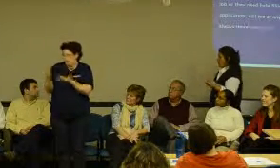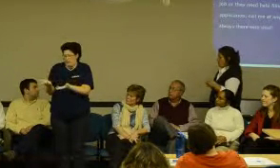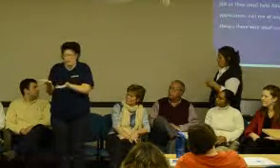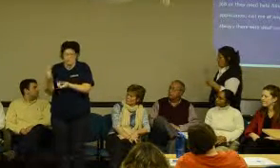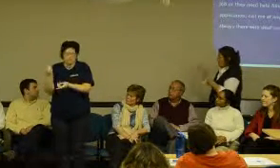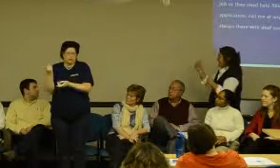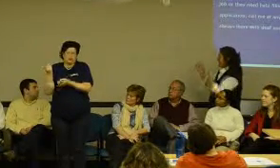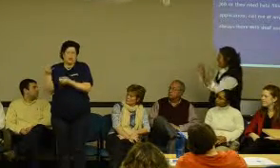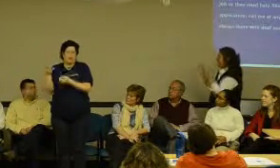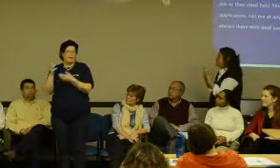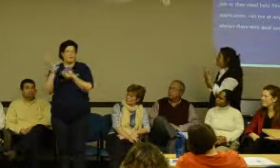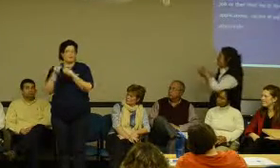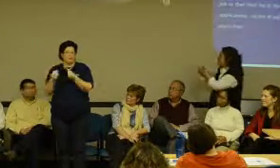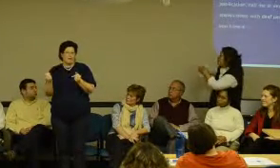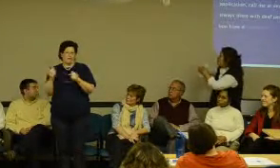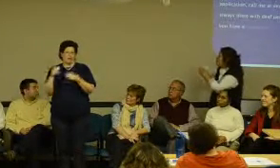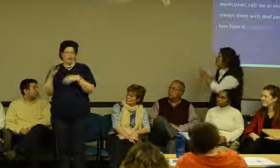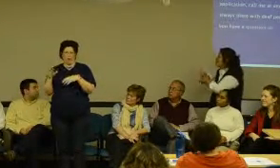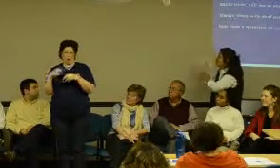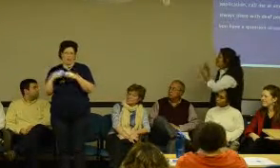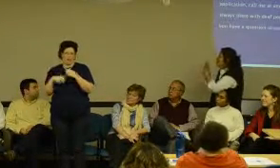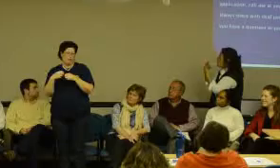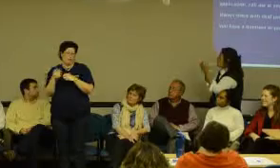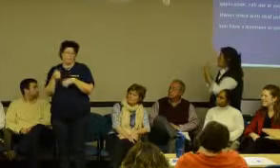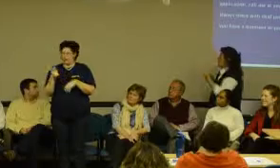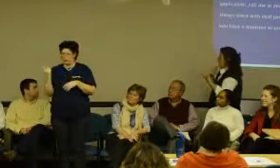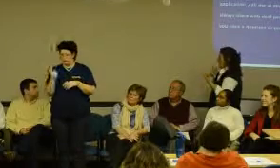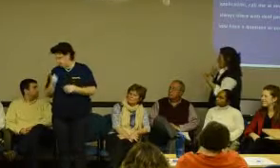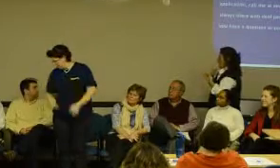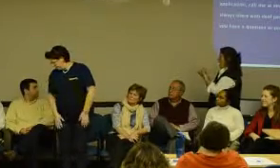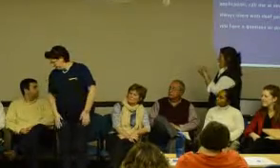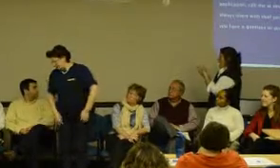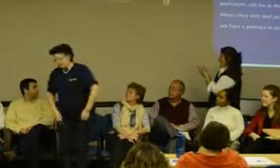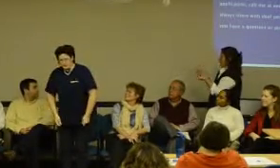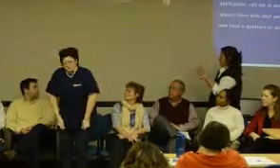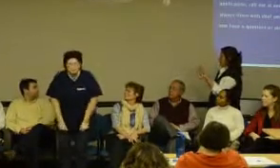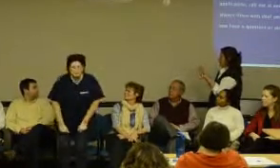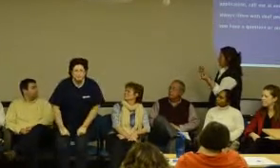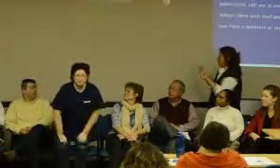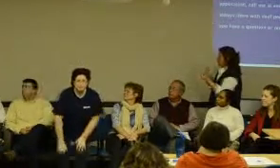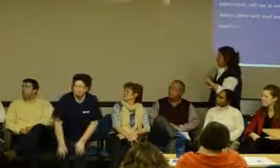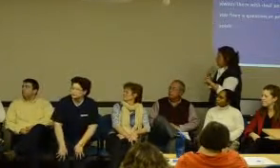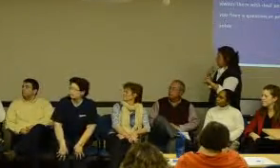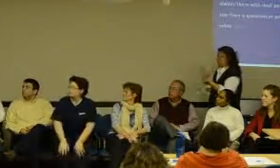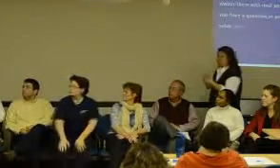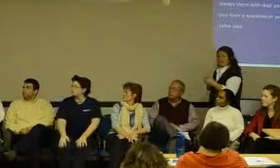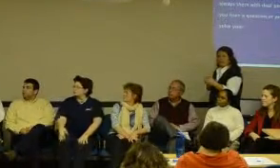if you have a question or a problem, I'm there to solve your problems, so.